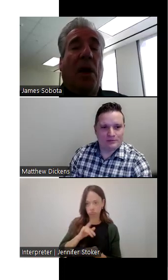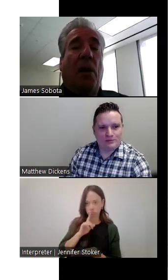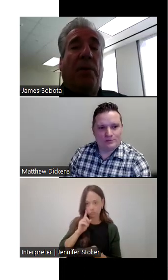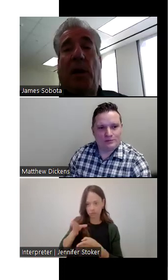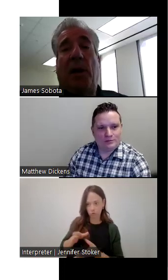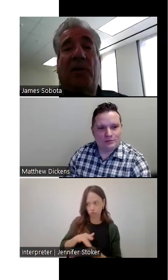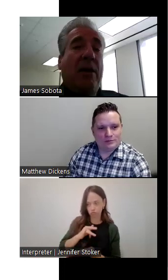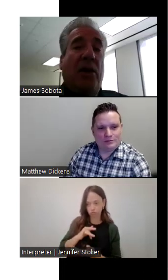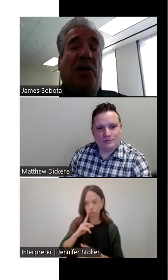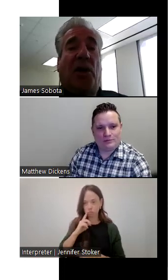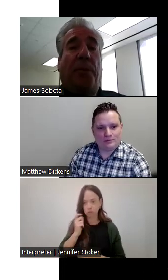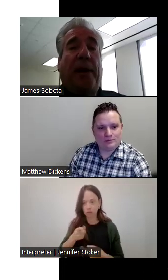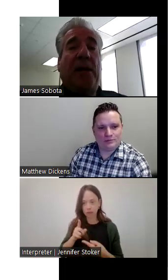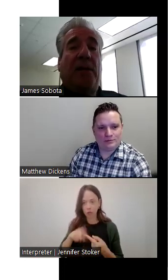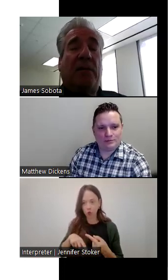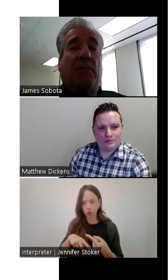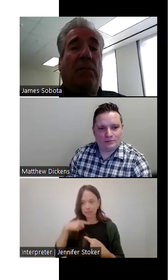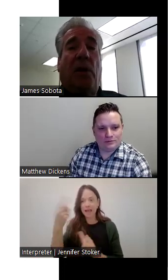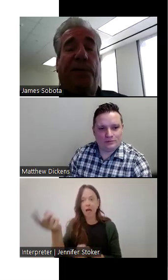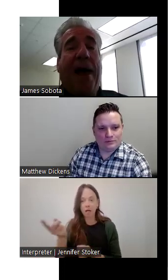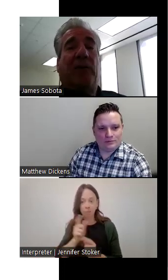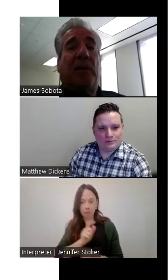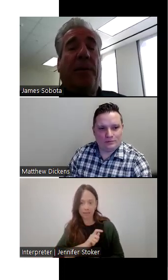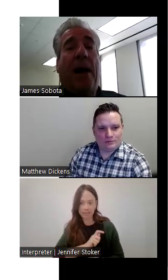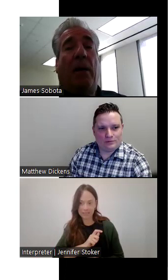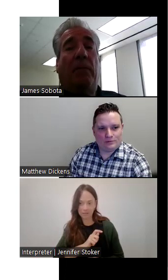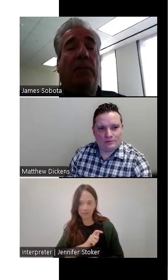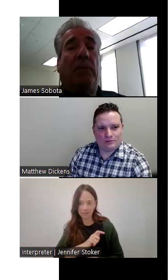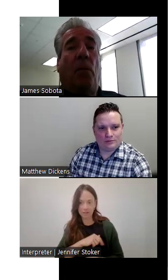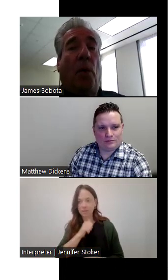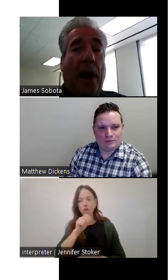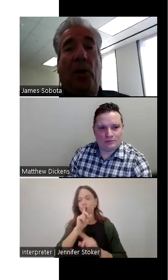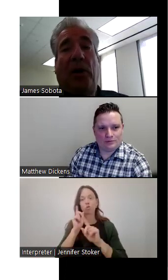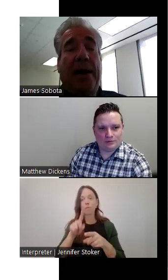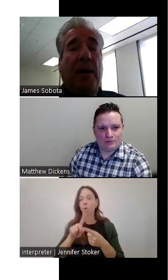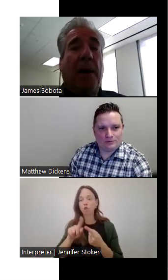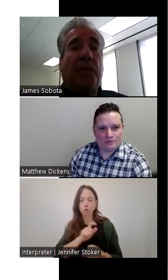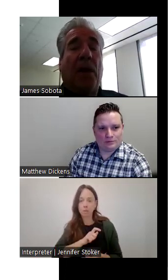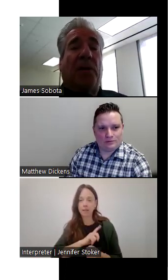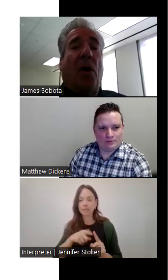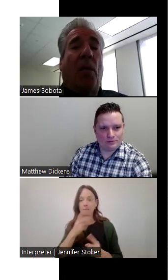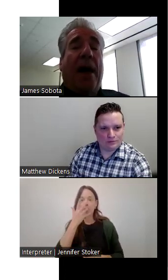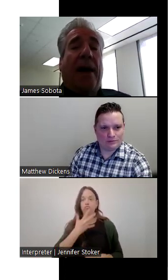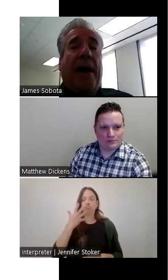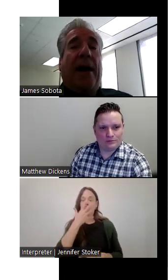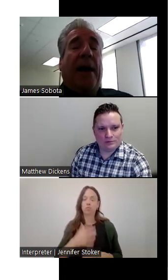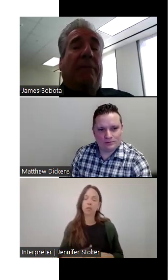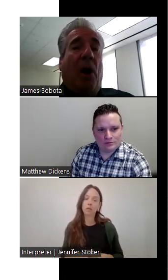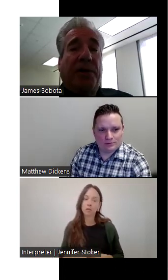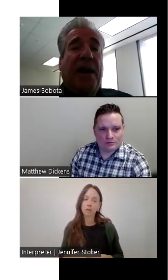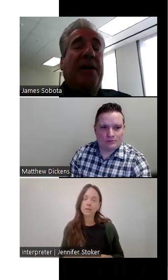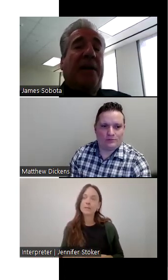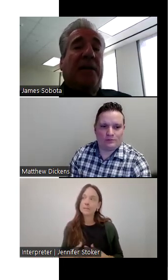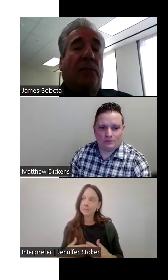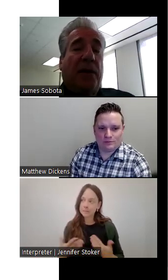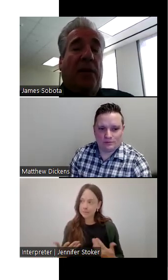person because they couldn't tell the police, you know, facts about what I look like. So, uh, I, I